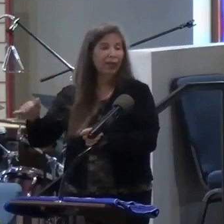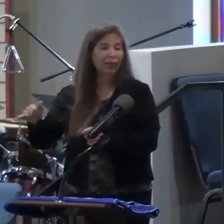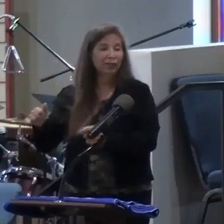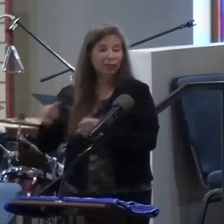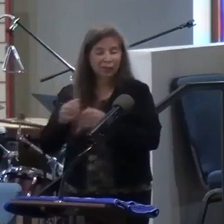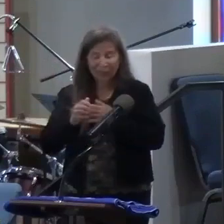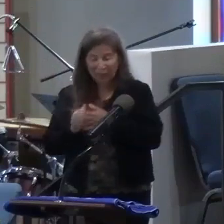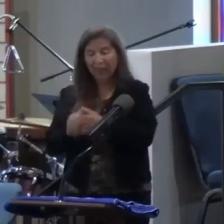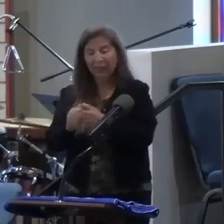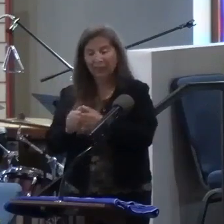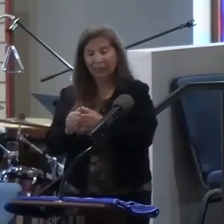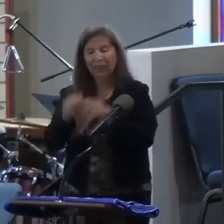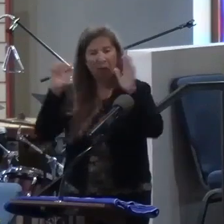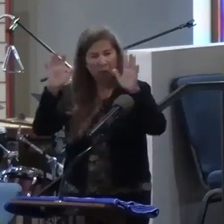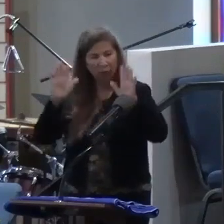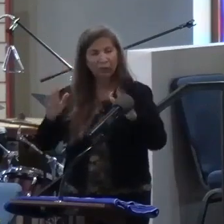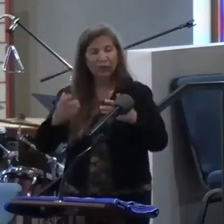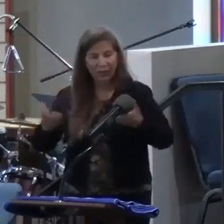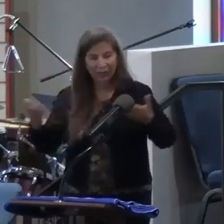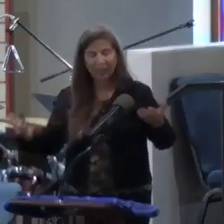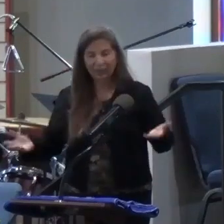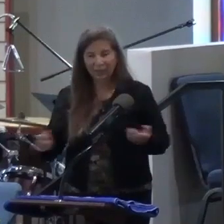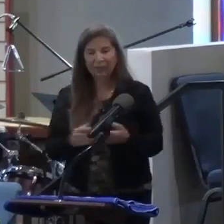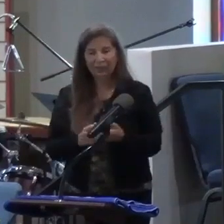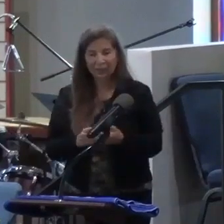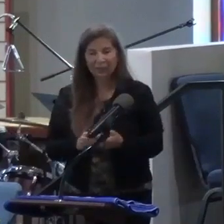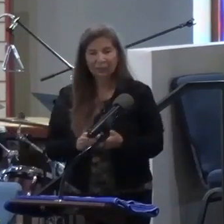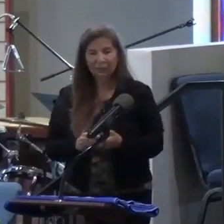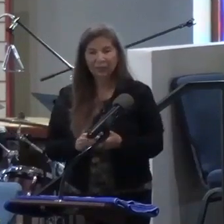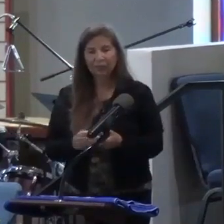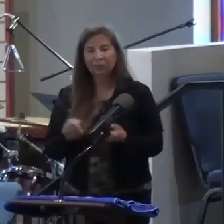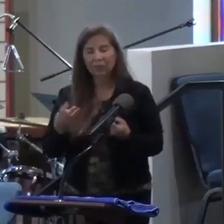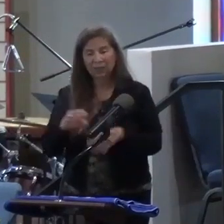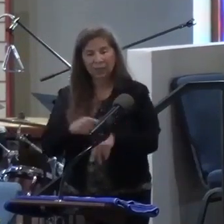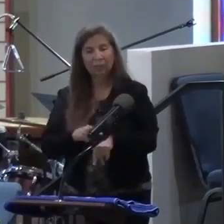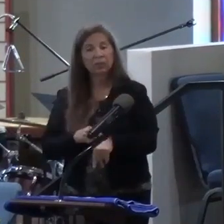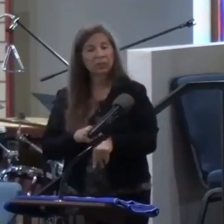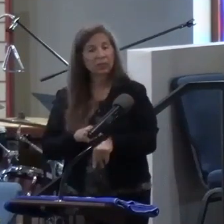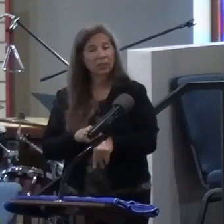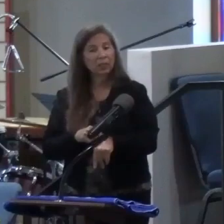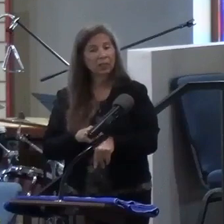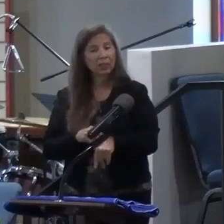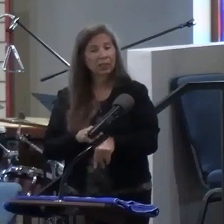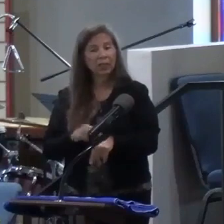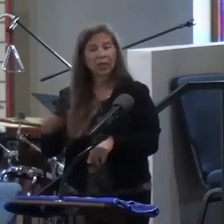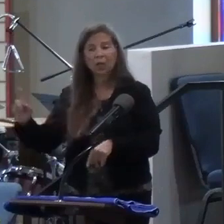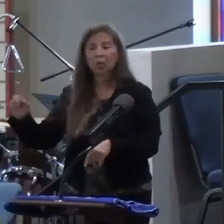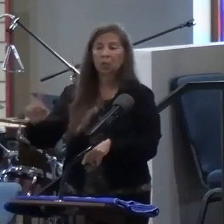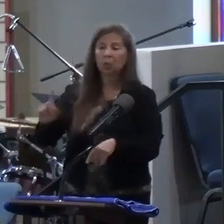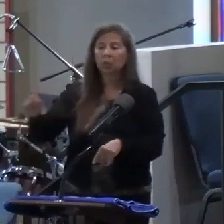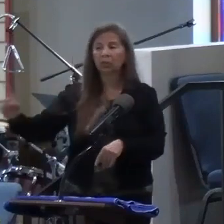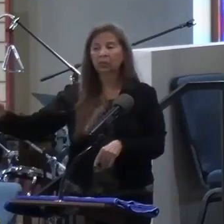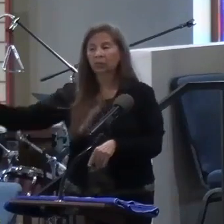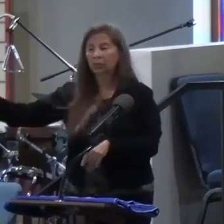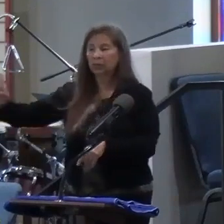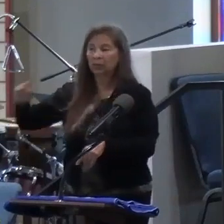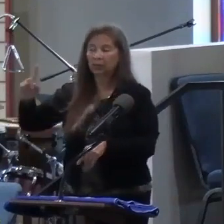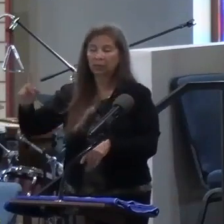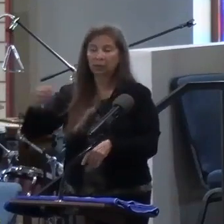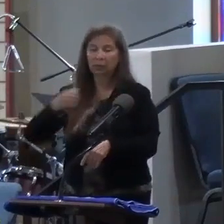place. And isn't that a wonderful thing? Because a lot of the times, our wandering is very self-inflicted.